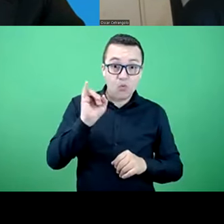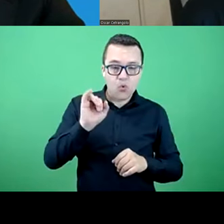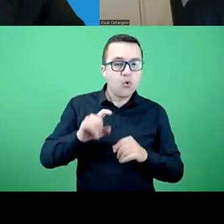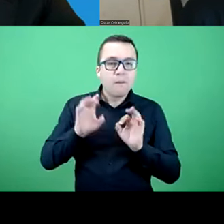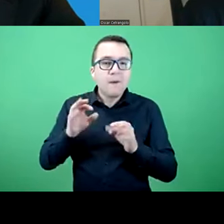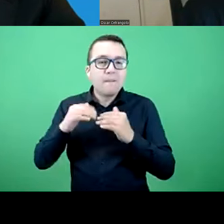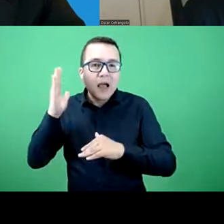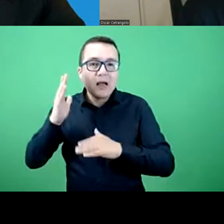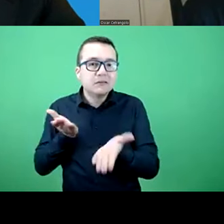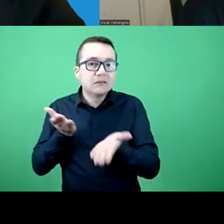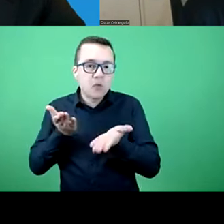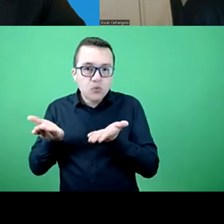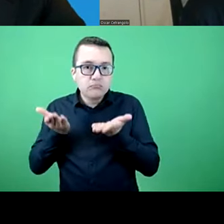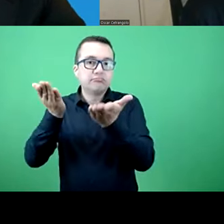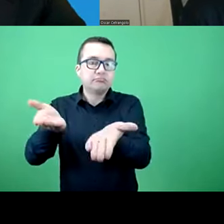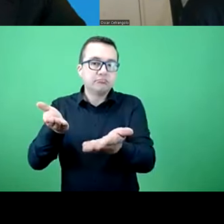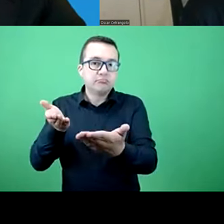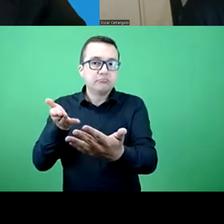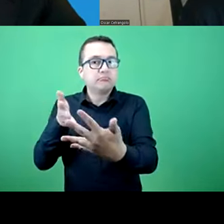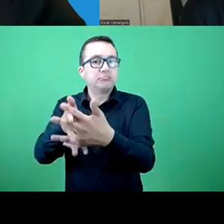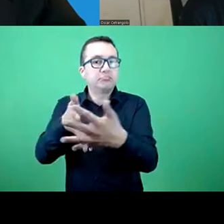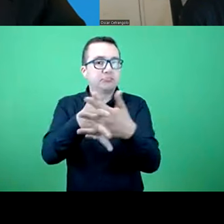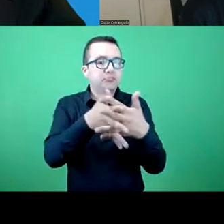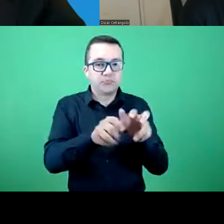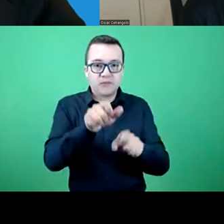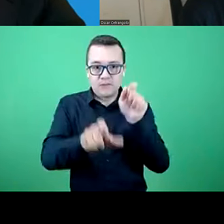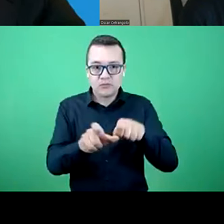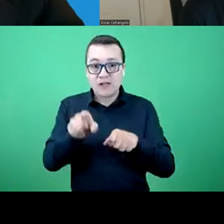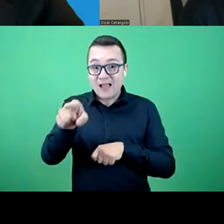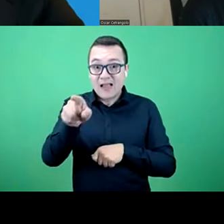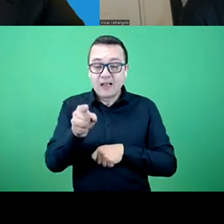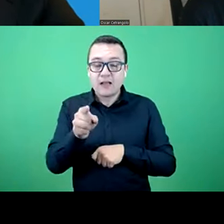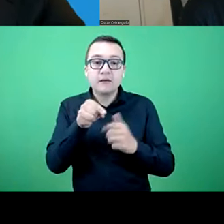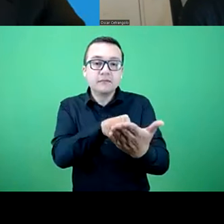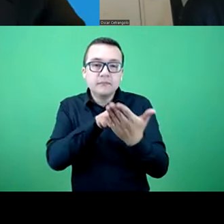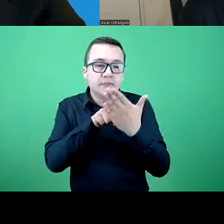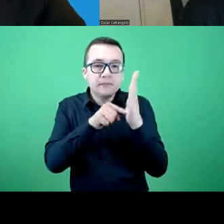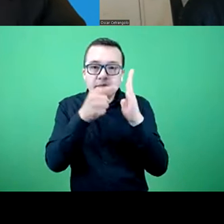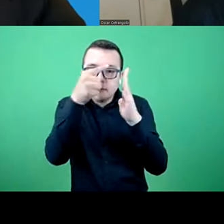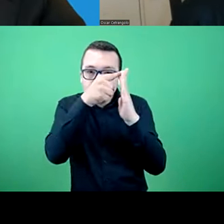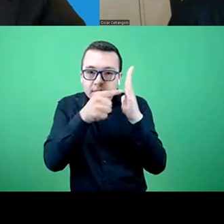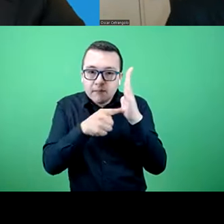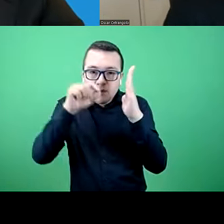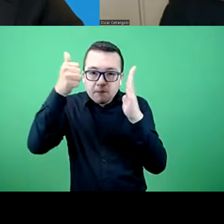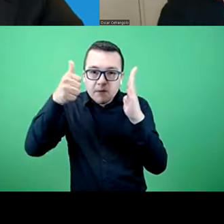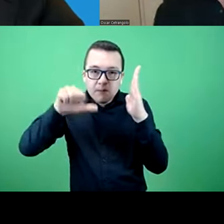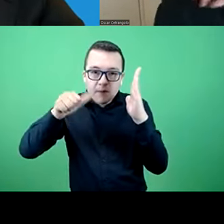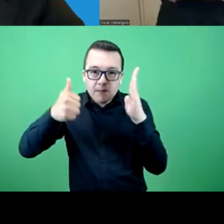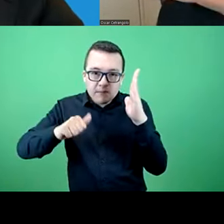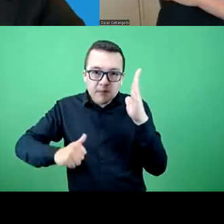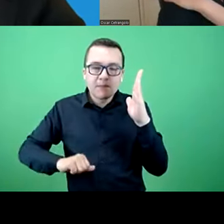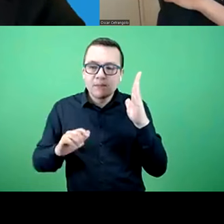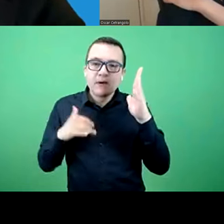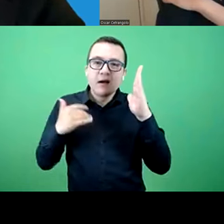only, but through the assurance to prepare specific